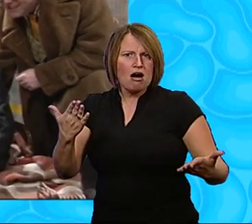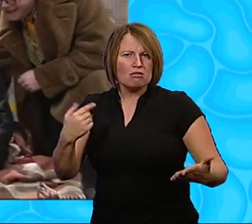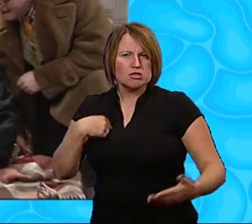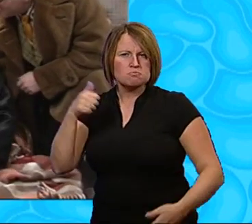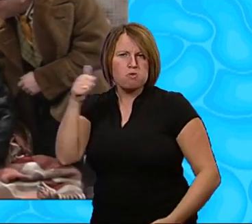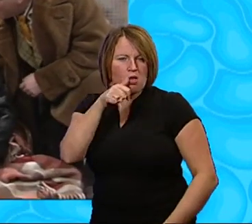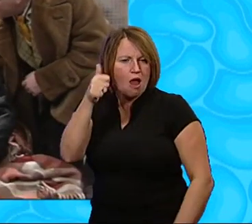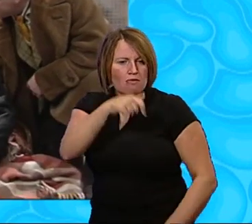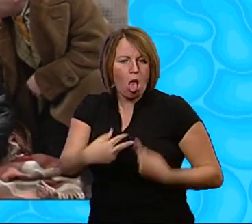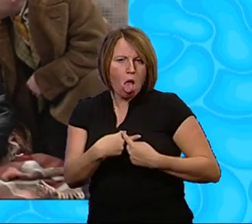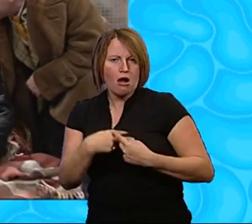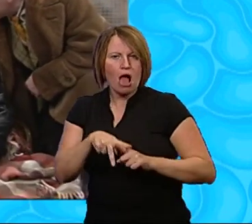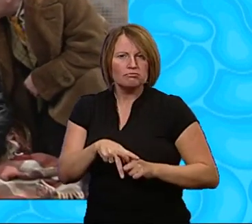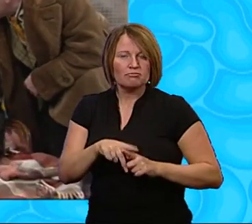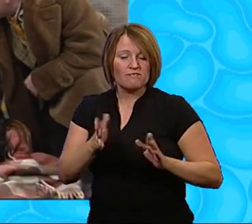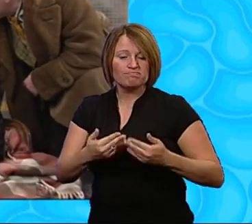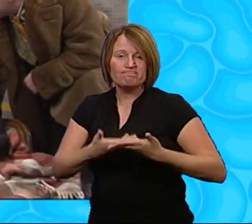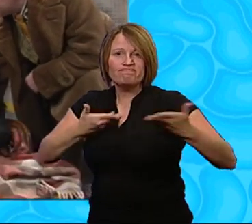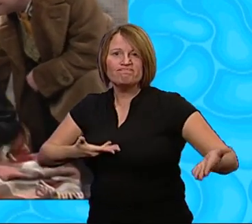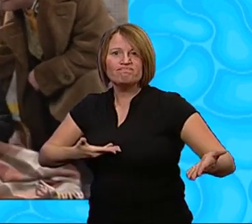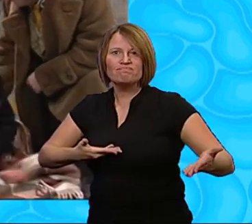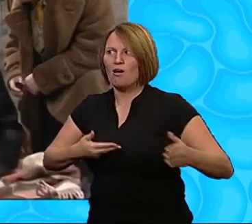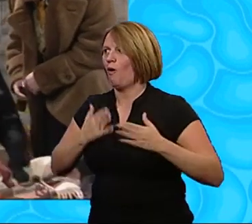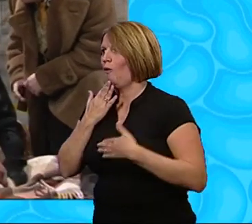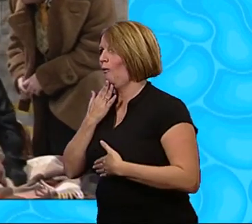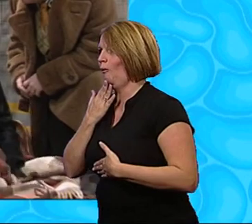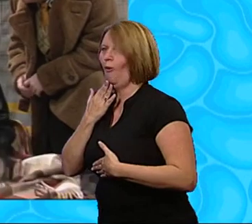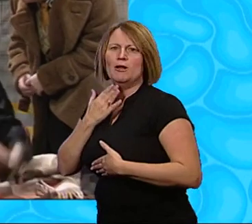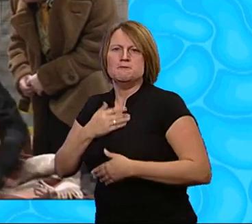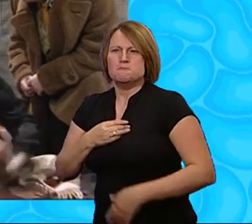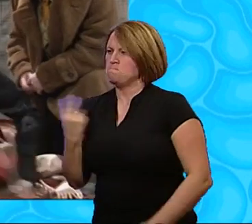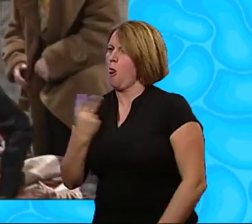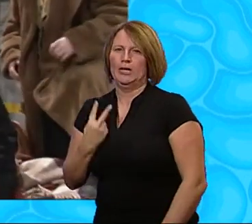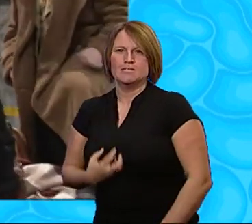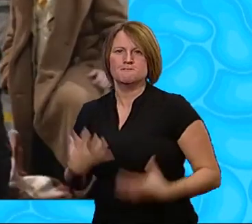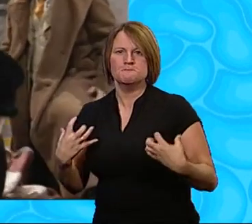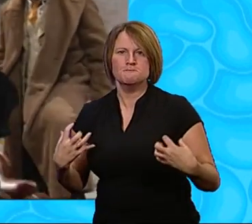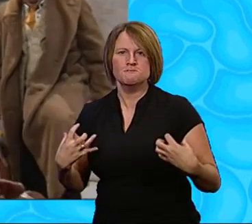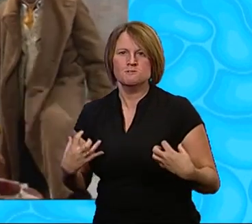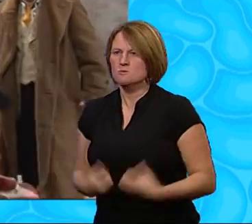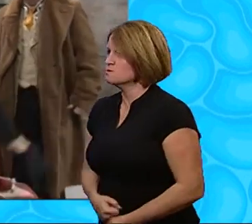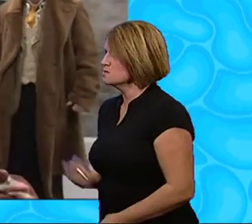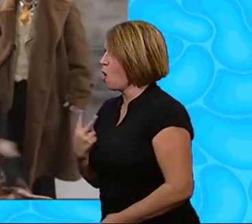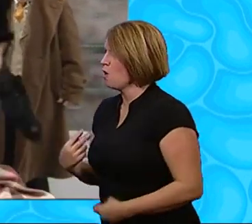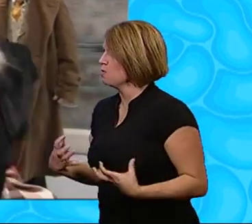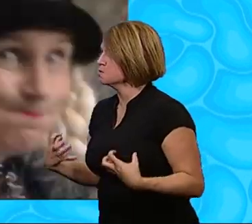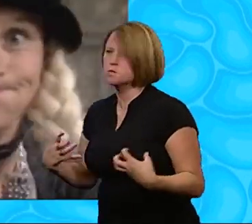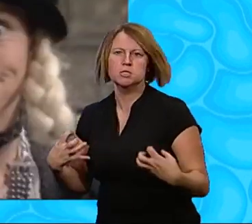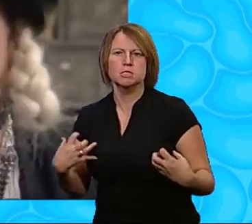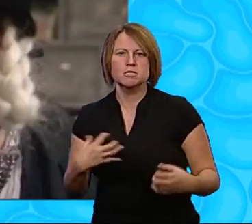we'll just have to call it quits then Oh, Melvin and Maureen You, you,